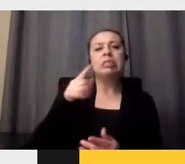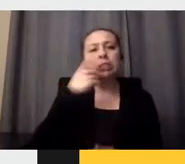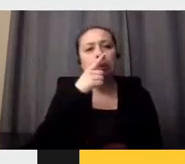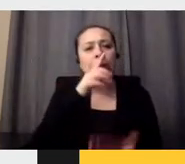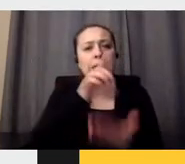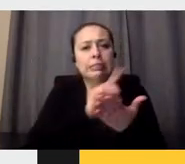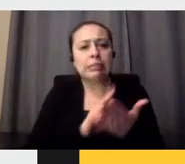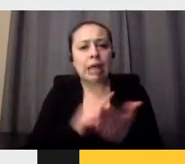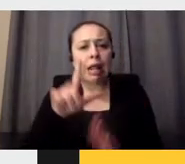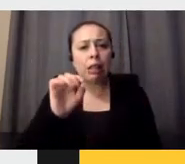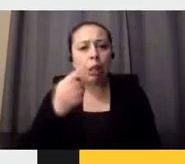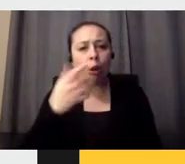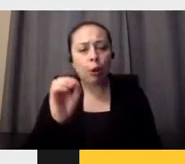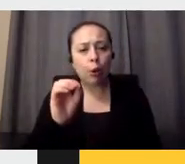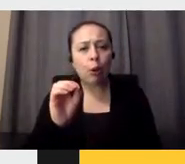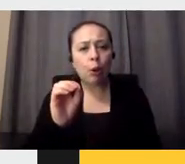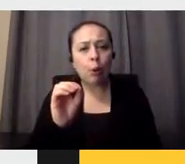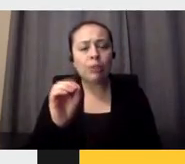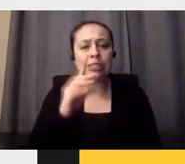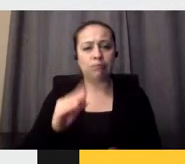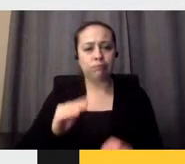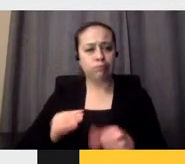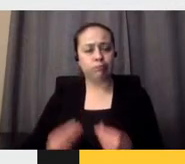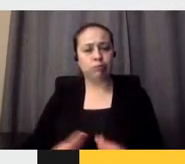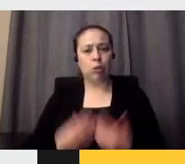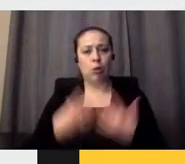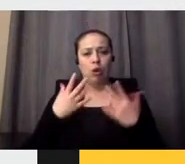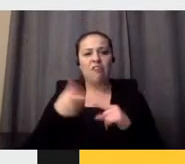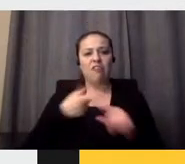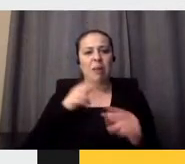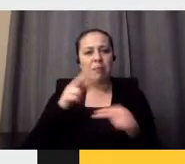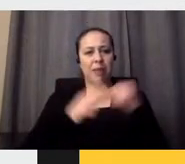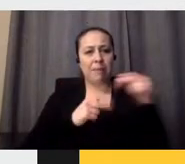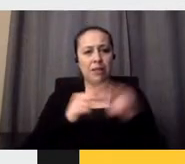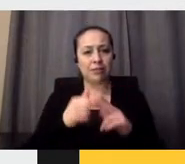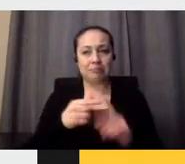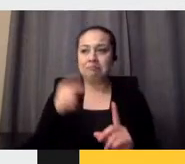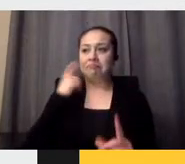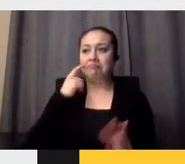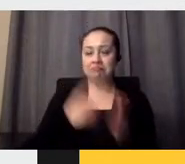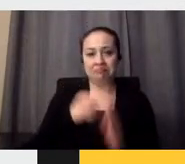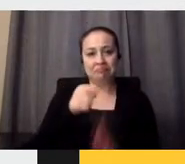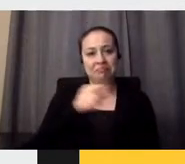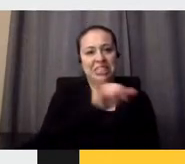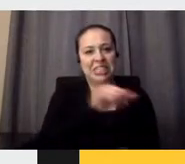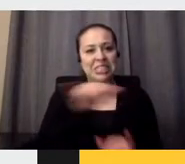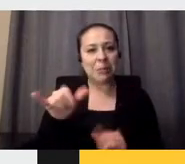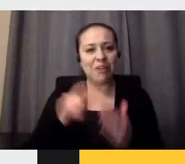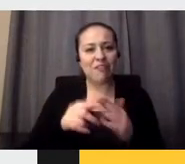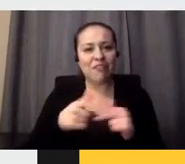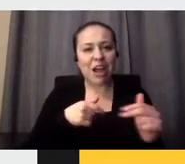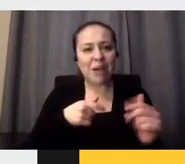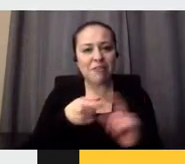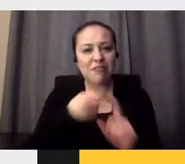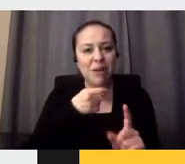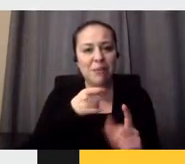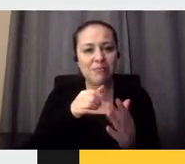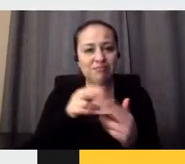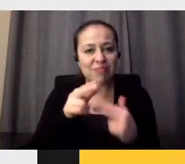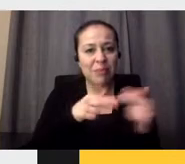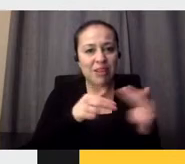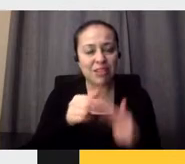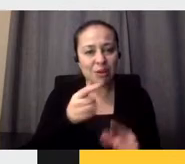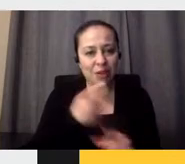was inspired by the building. And as you saw before, the shirt is yellow and